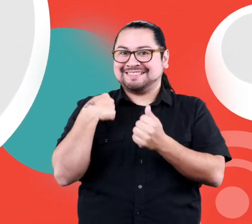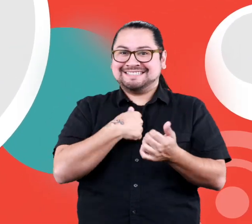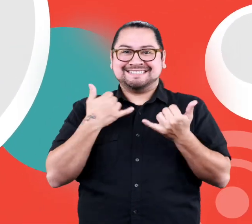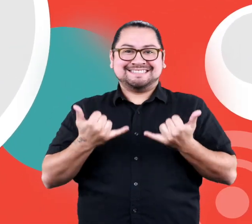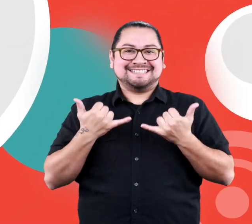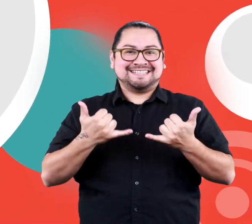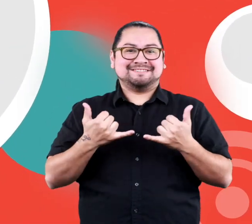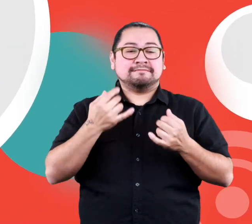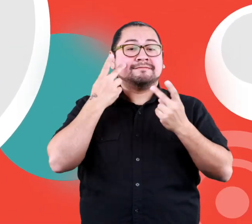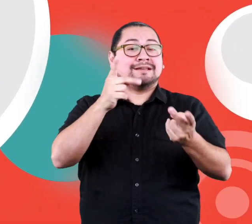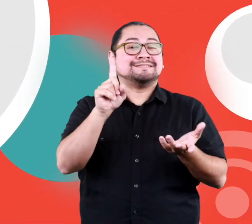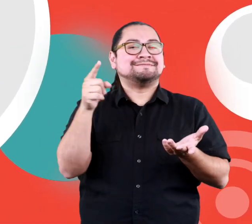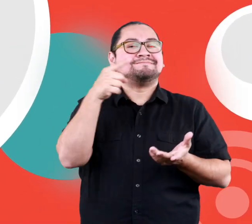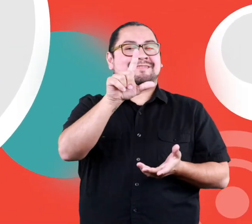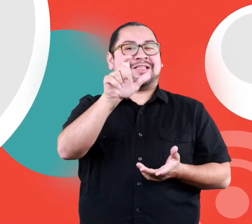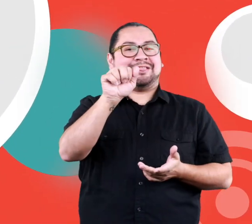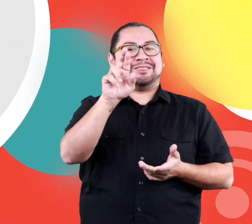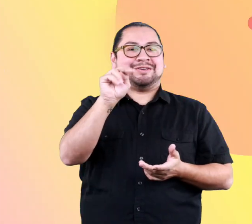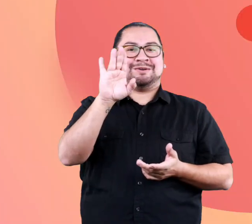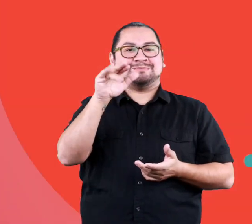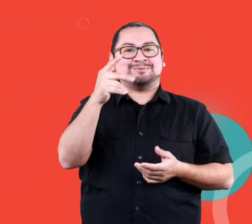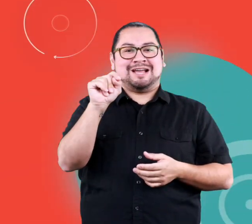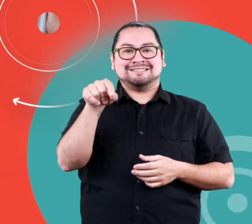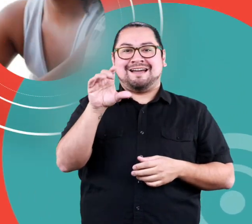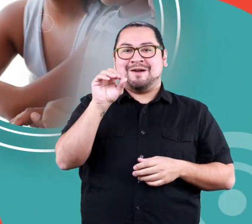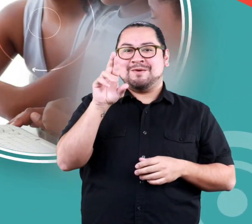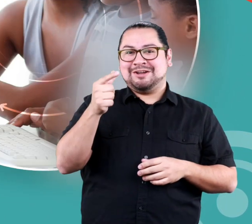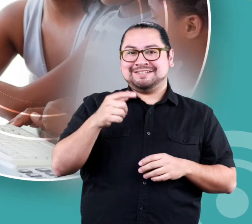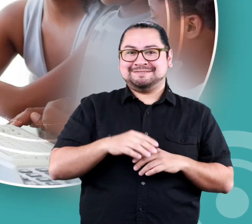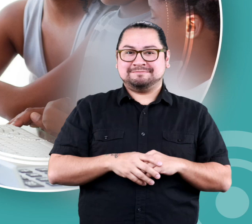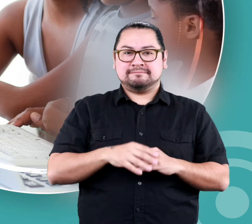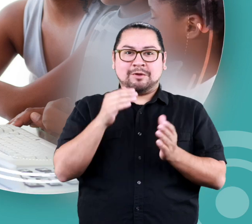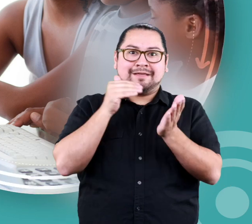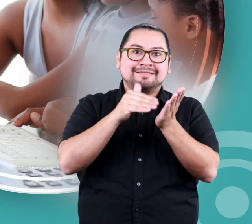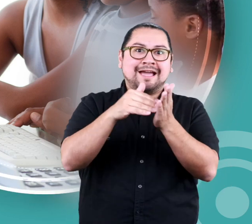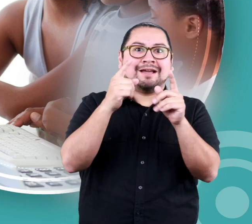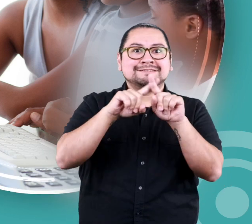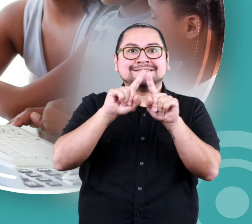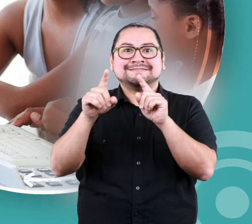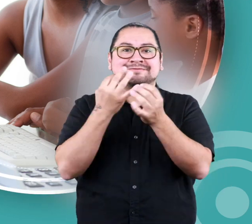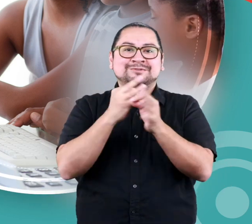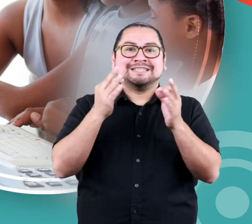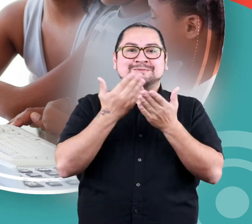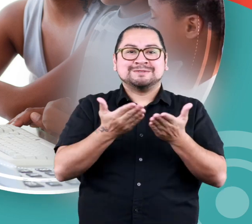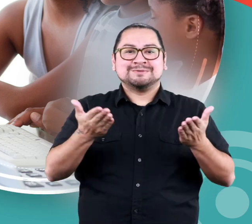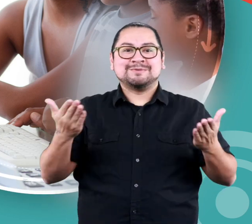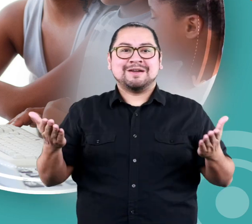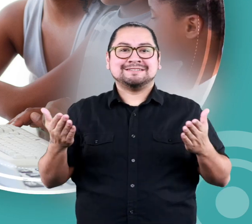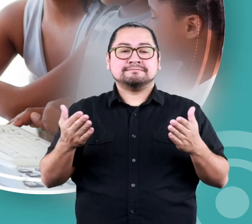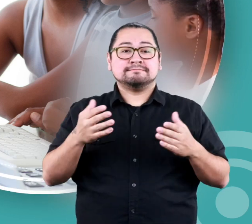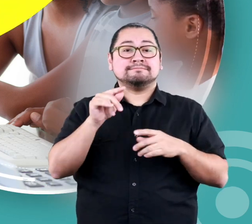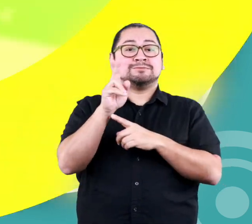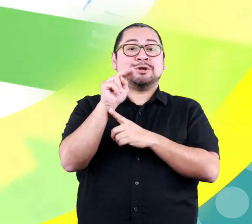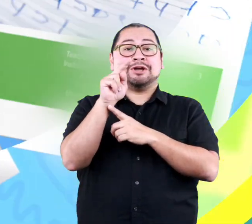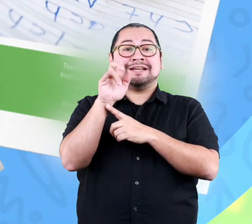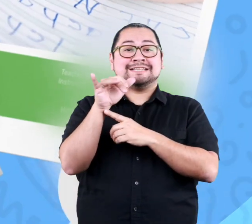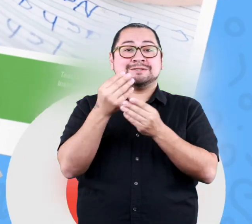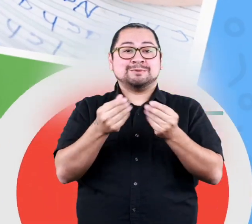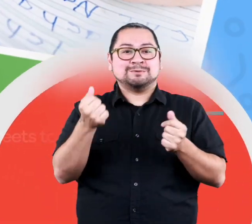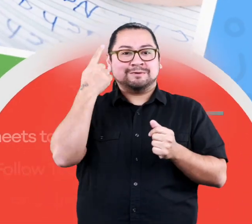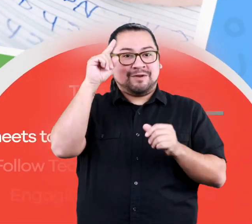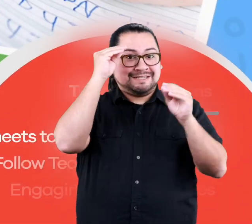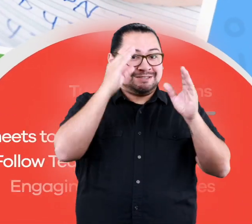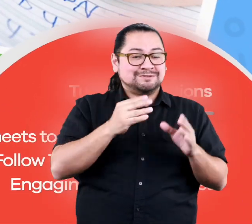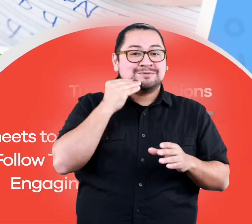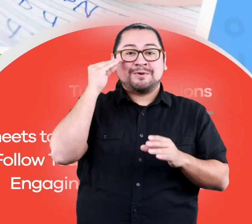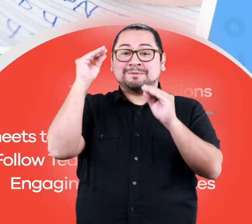you had fun learning with us. Visit us at learnbright.org for thousands of free resources and